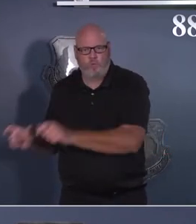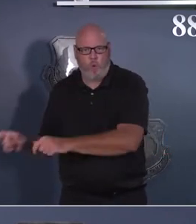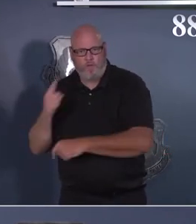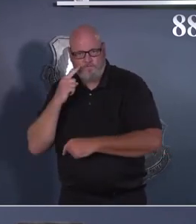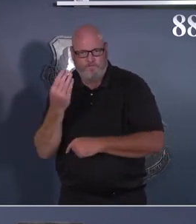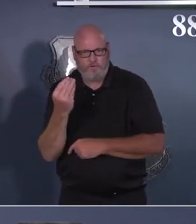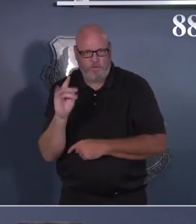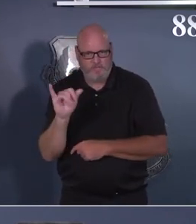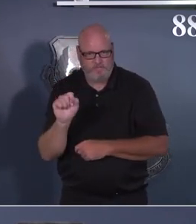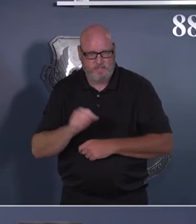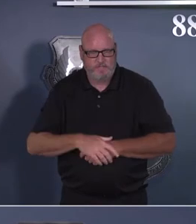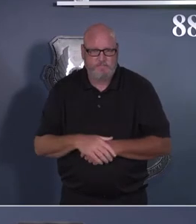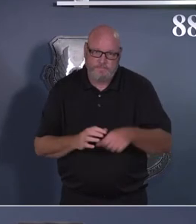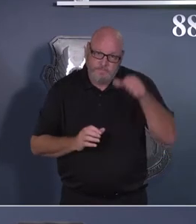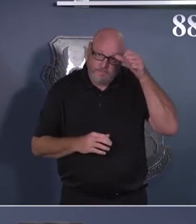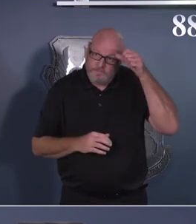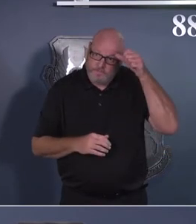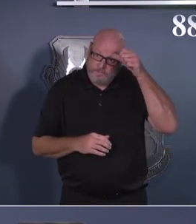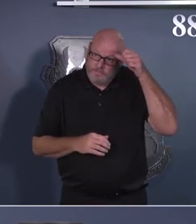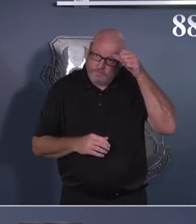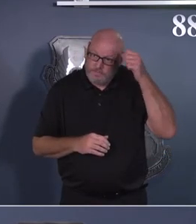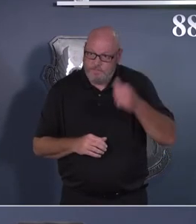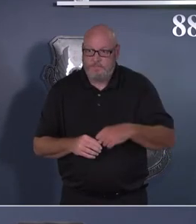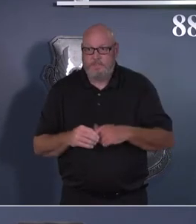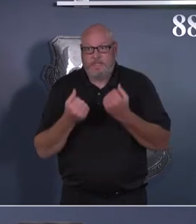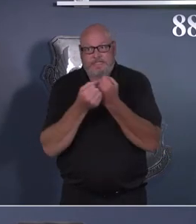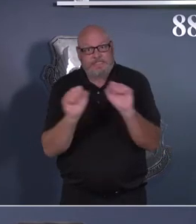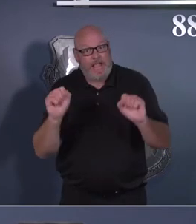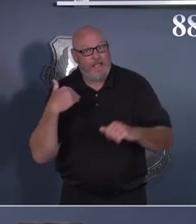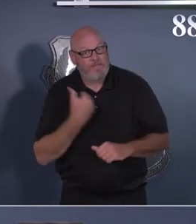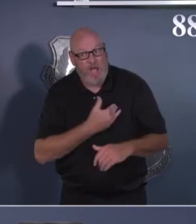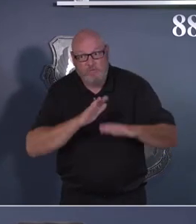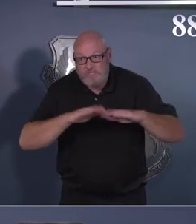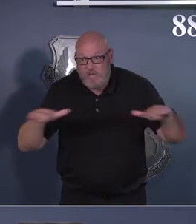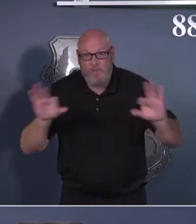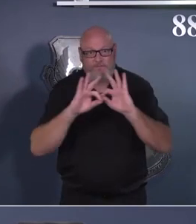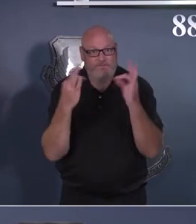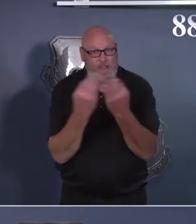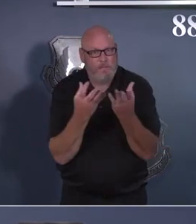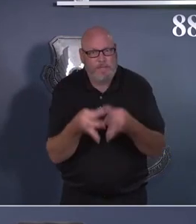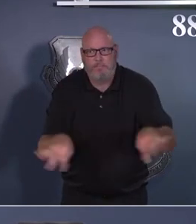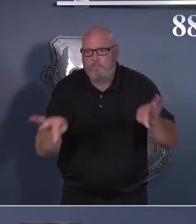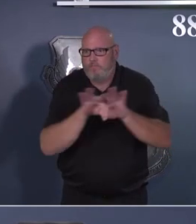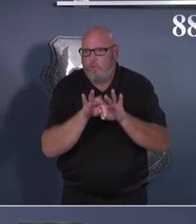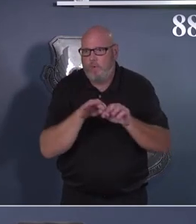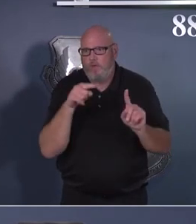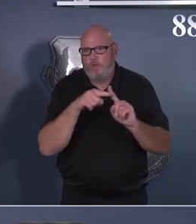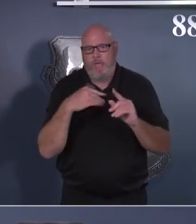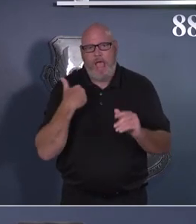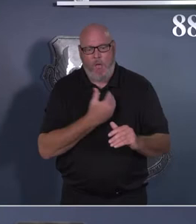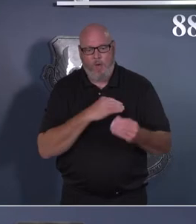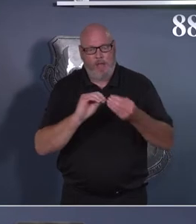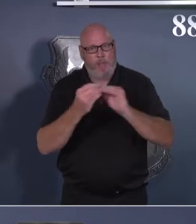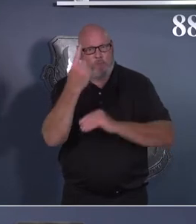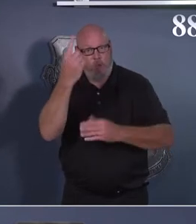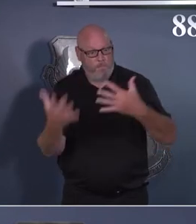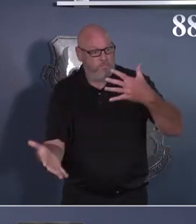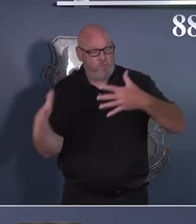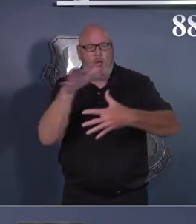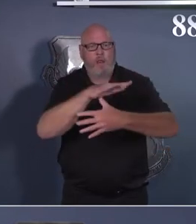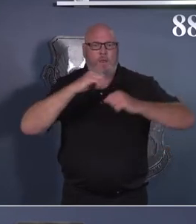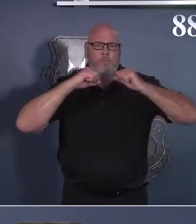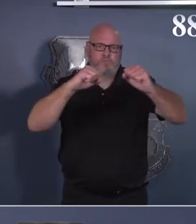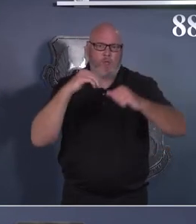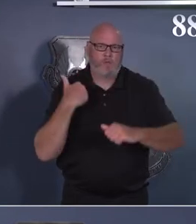a top priority for us. As mentioned, the gates will continue to operate under normal conditions and will adjust based on the